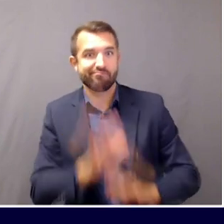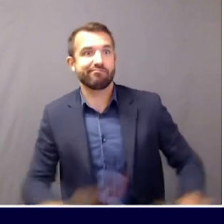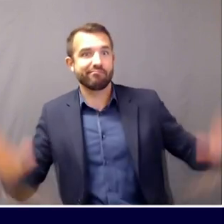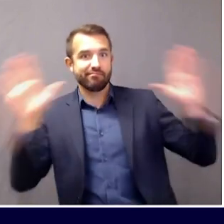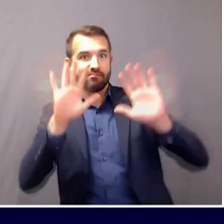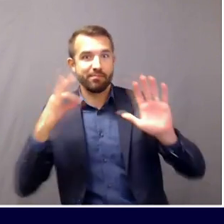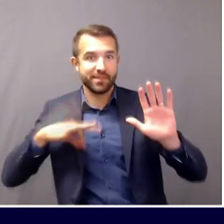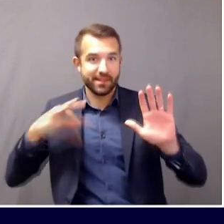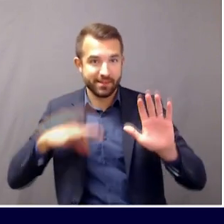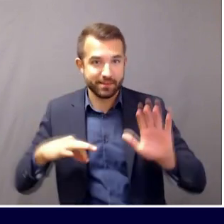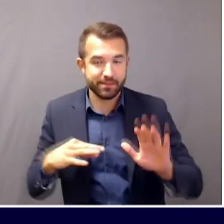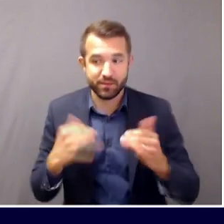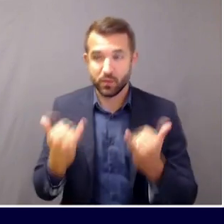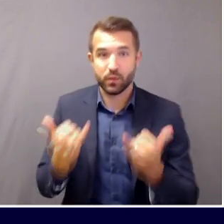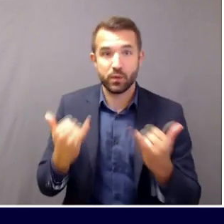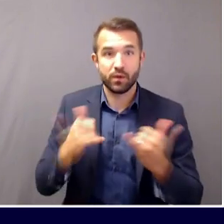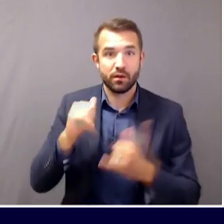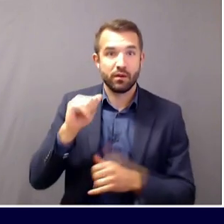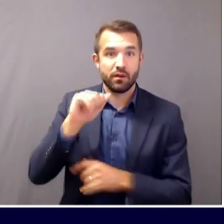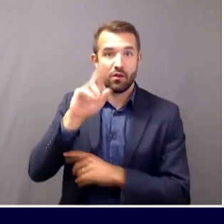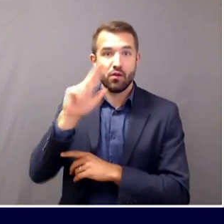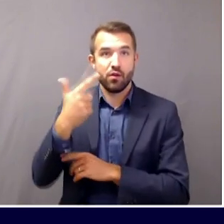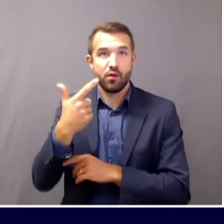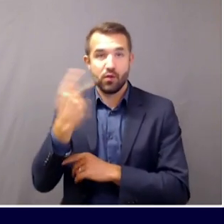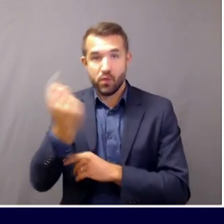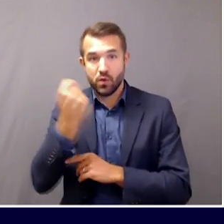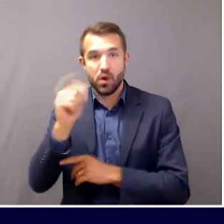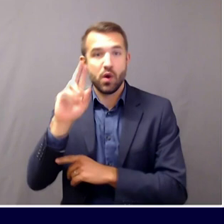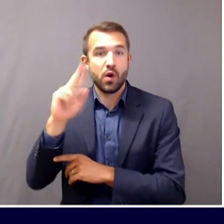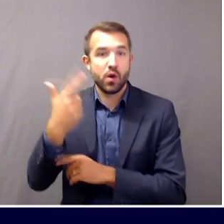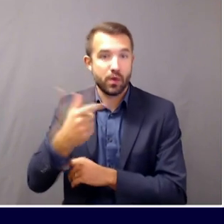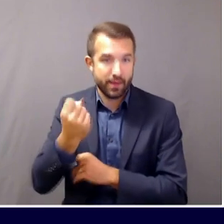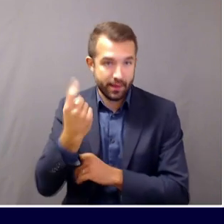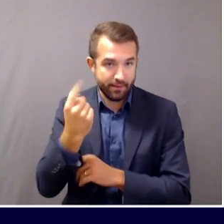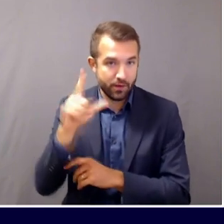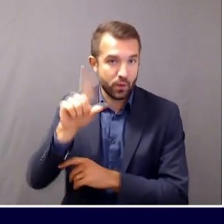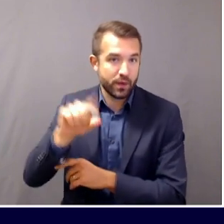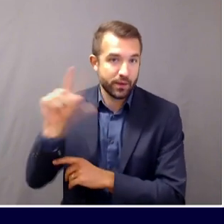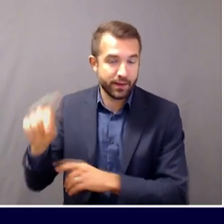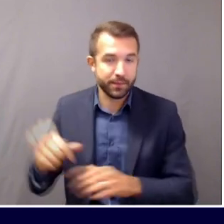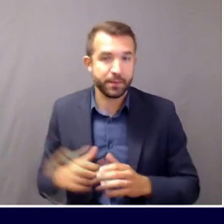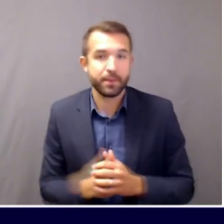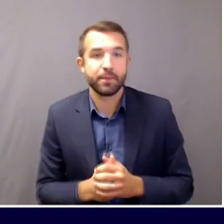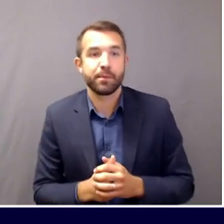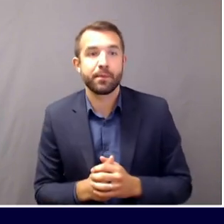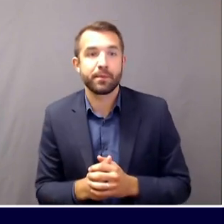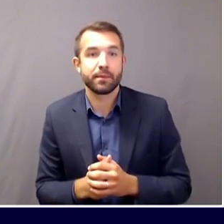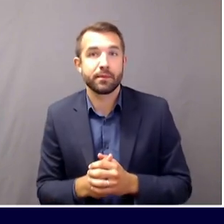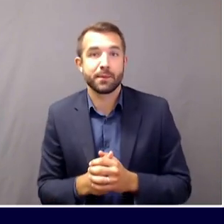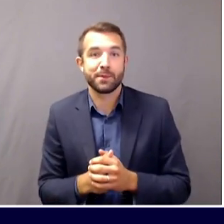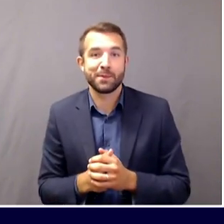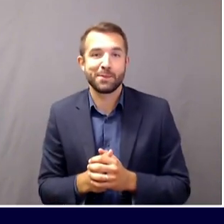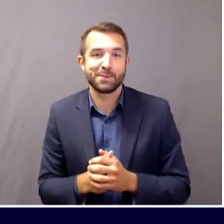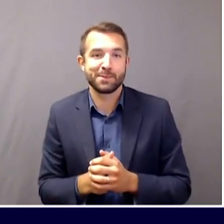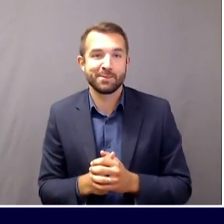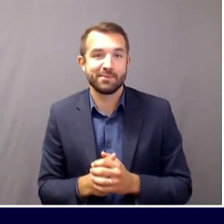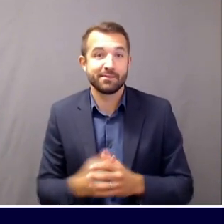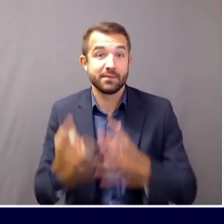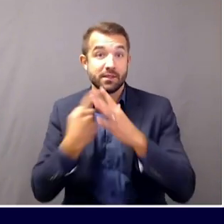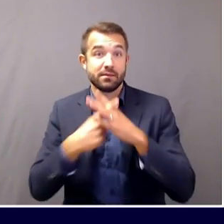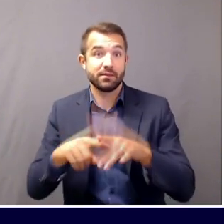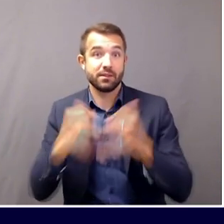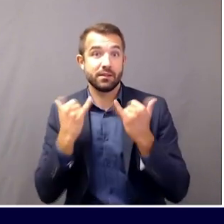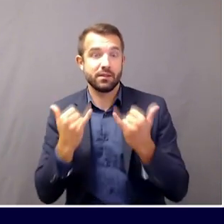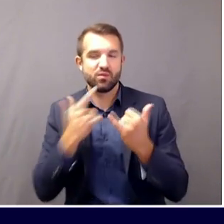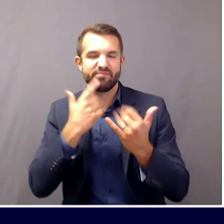for today, Tuesday, August 11, 2020. We begin today's meeting on a